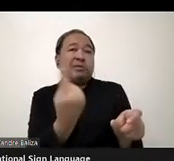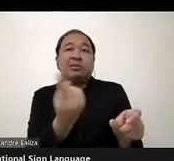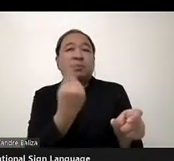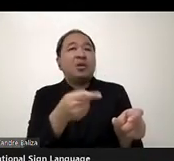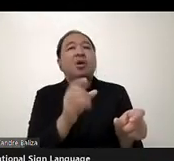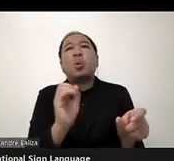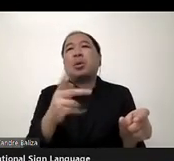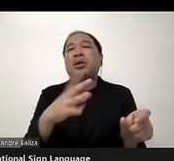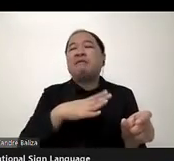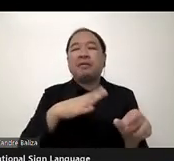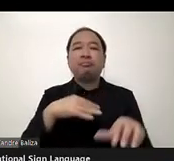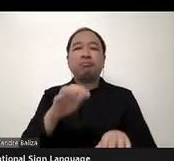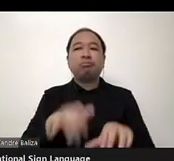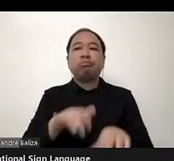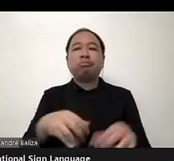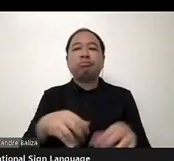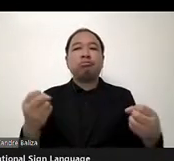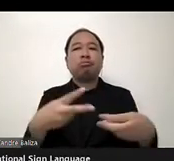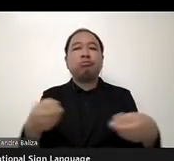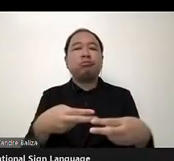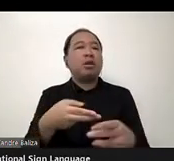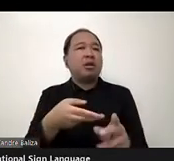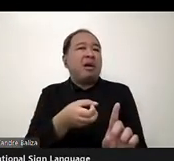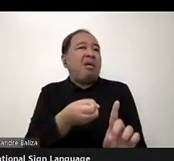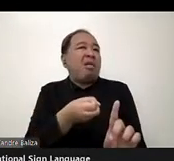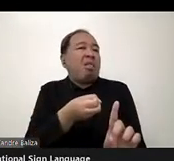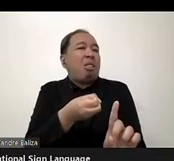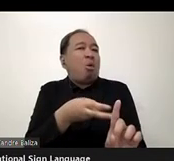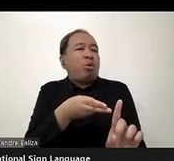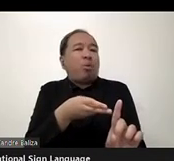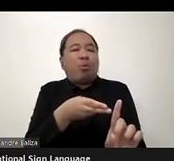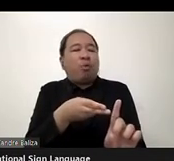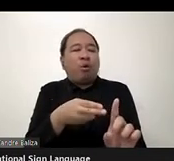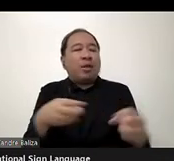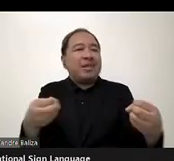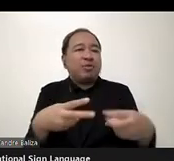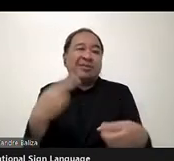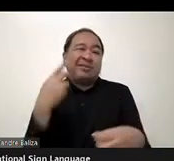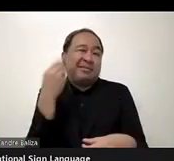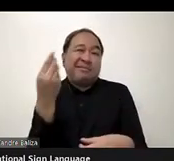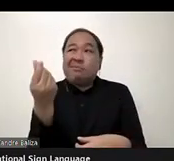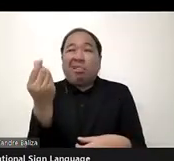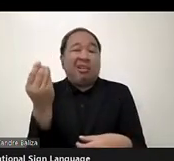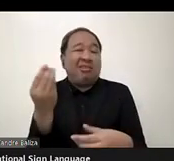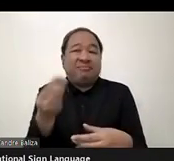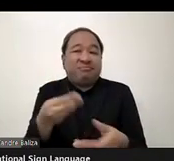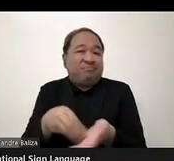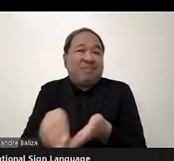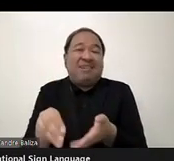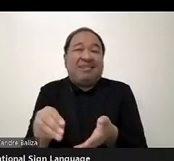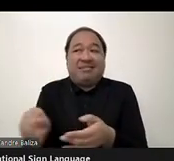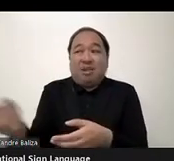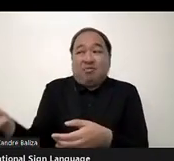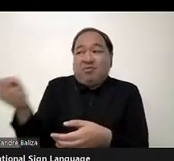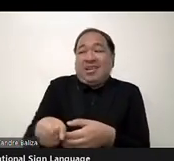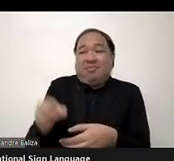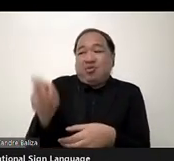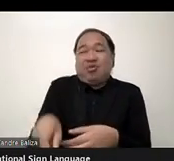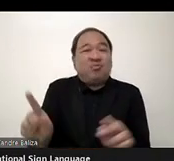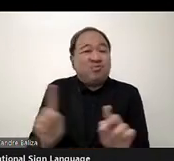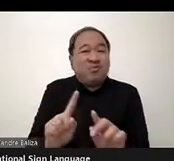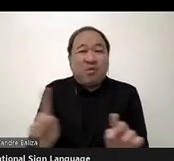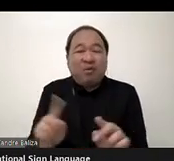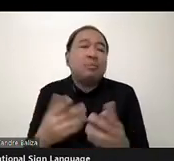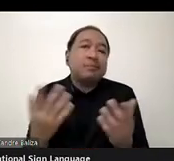auto-captioning because we don't have money. Fair enough. But then someone needs to actually